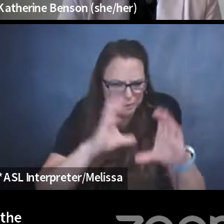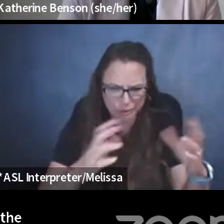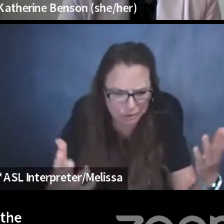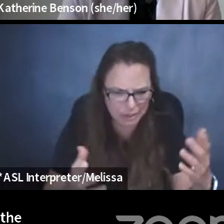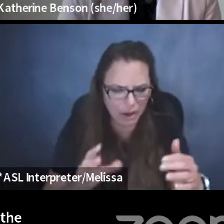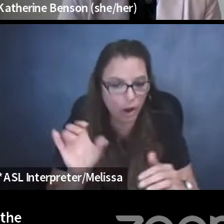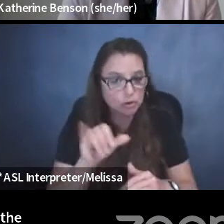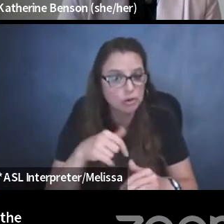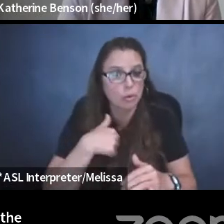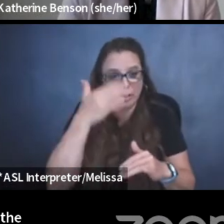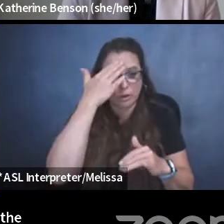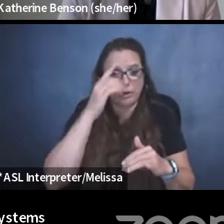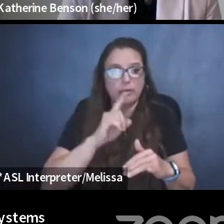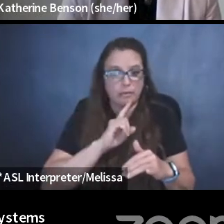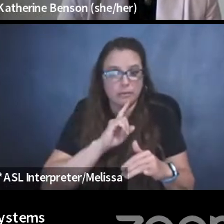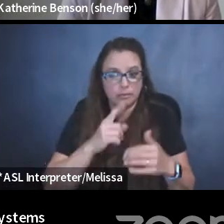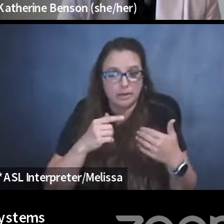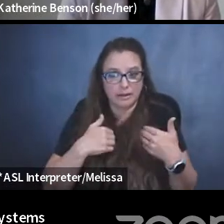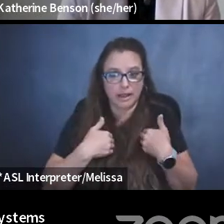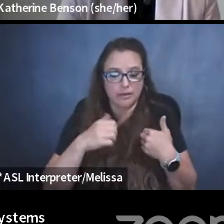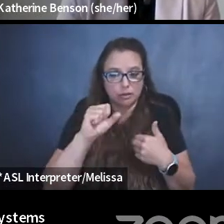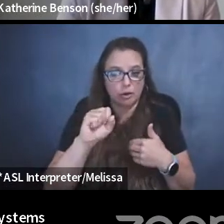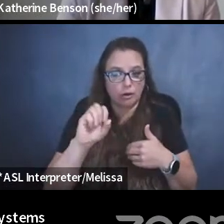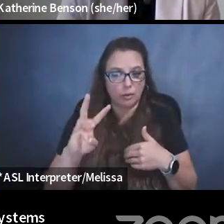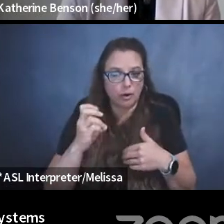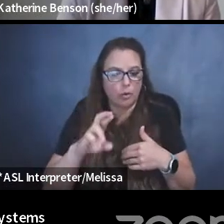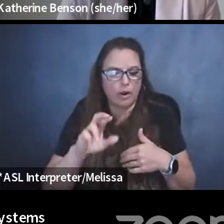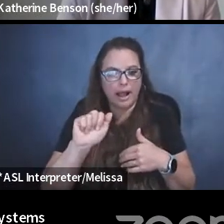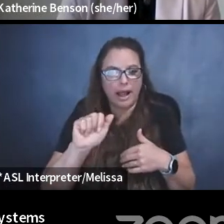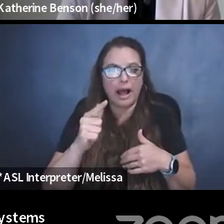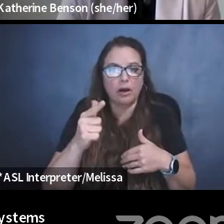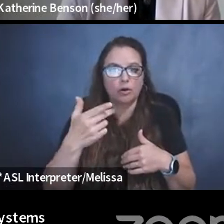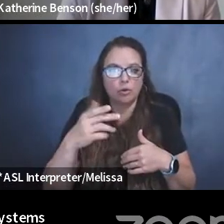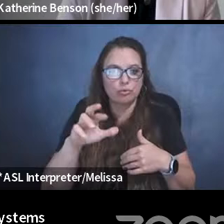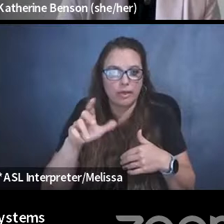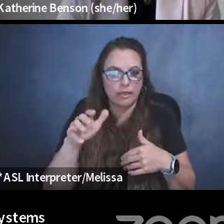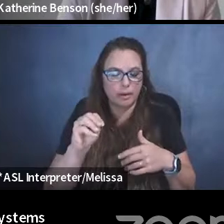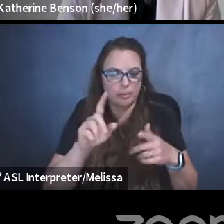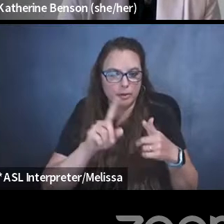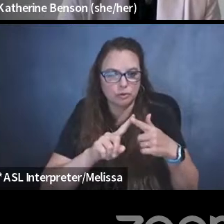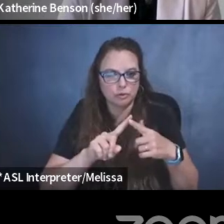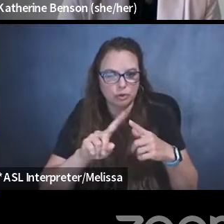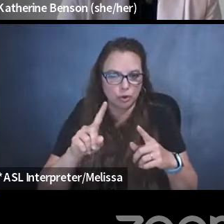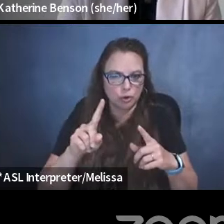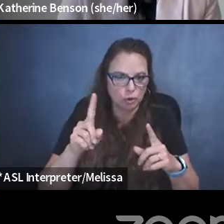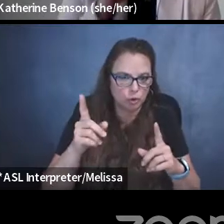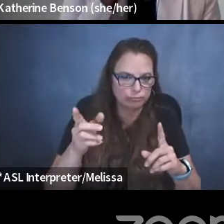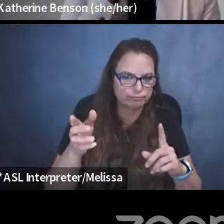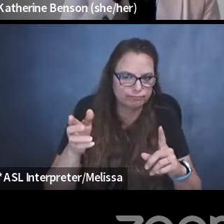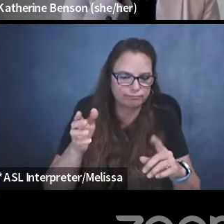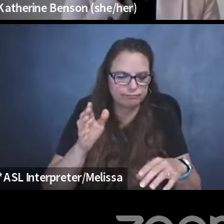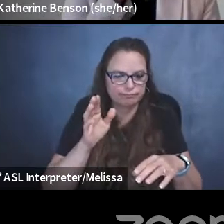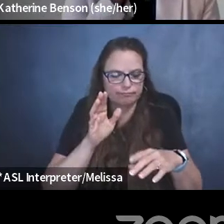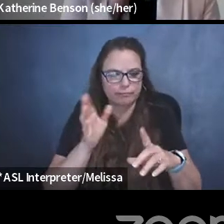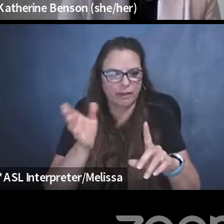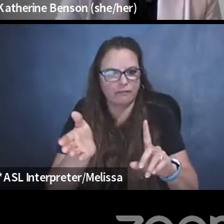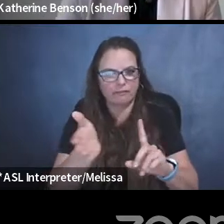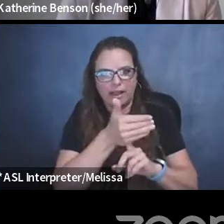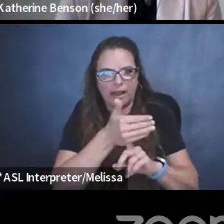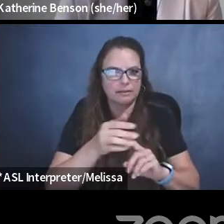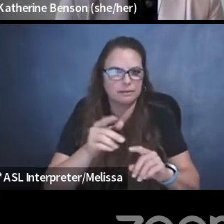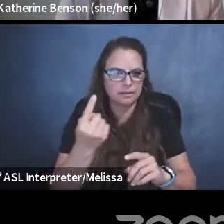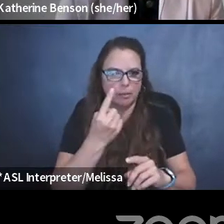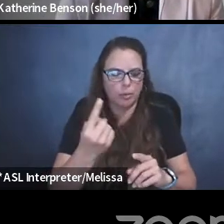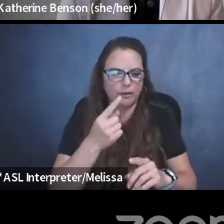and there are algorithms sometimes that can be used to flag people for secondary examinations, which then